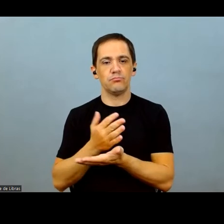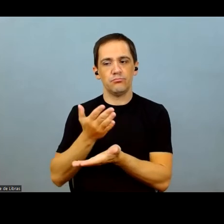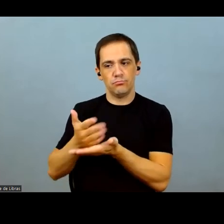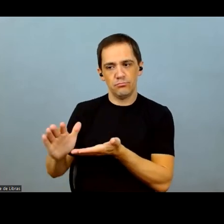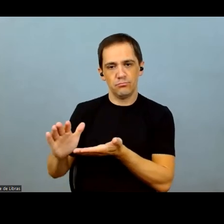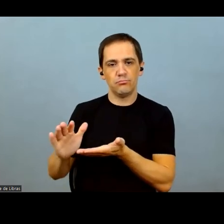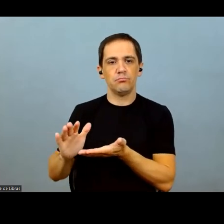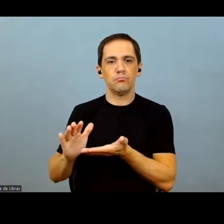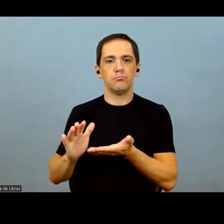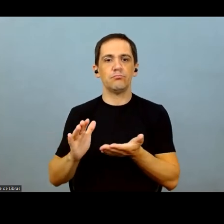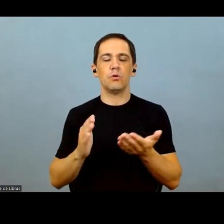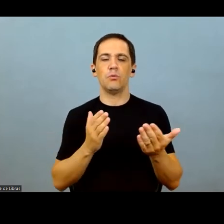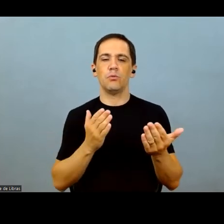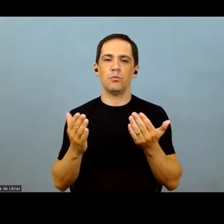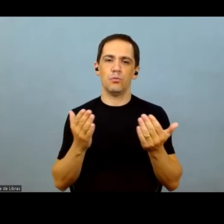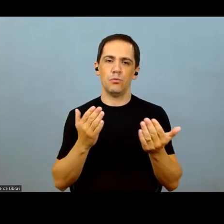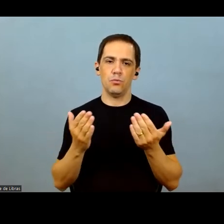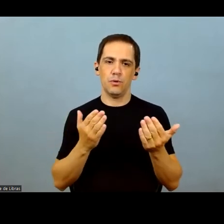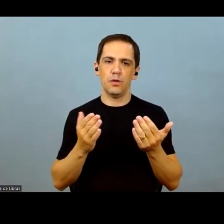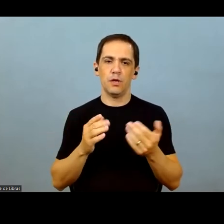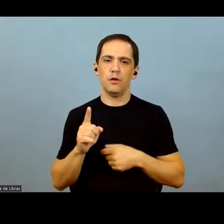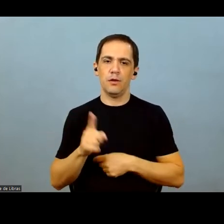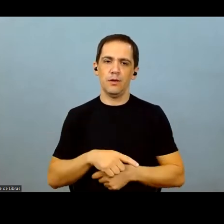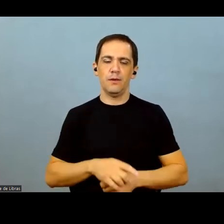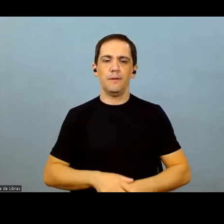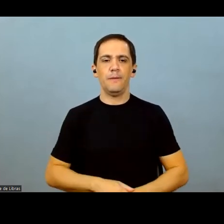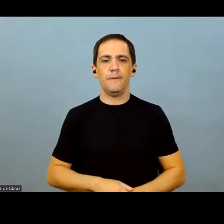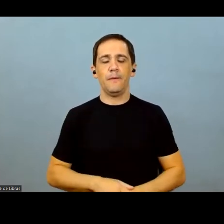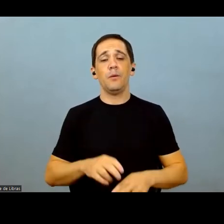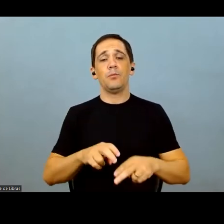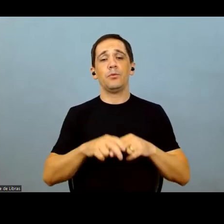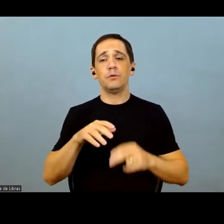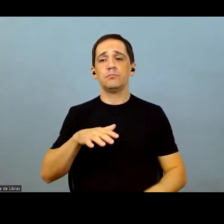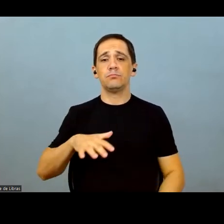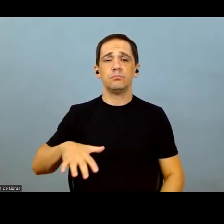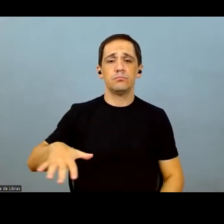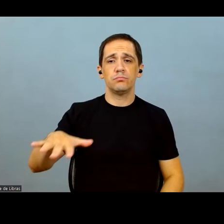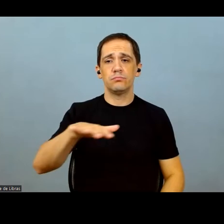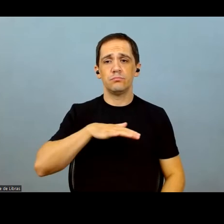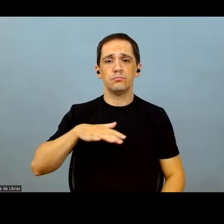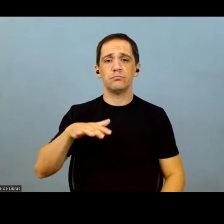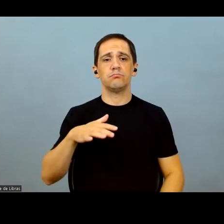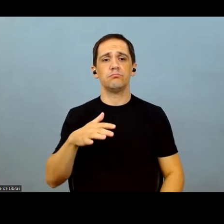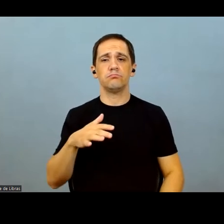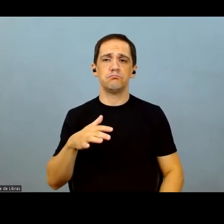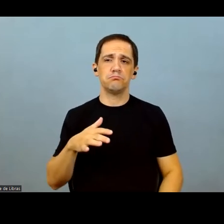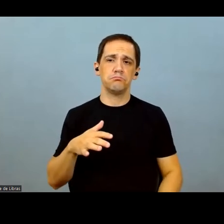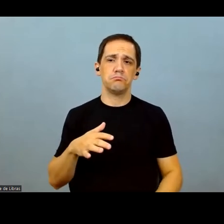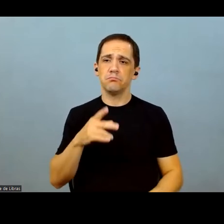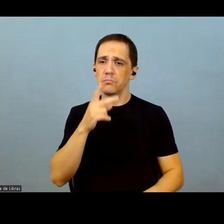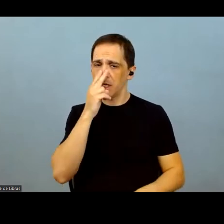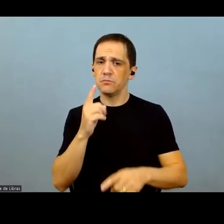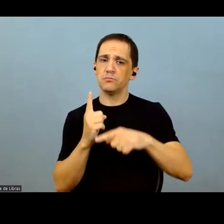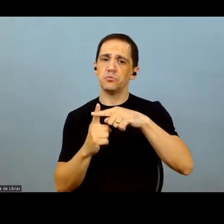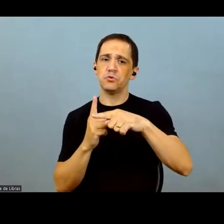that's invoiced and shipped, so it's comparable, we believe. And that's why it's tailwind